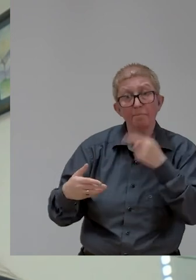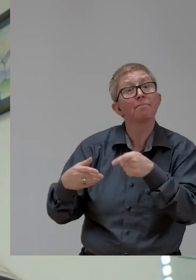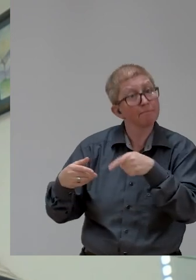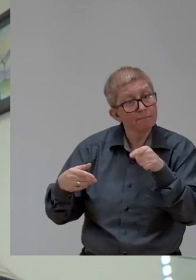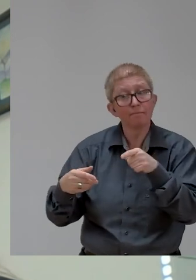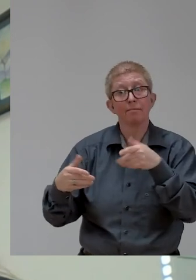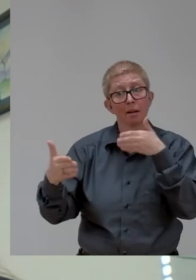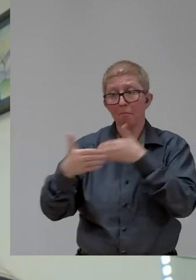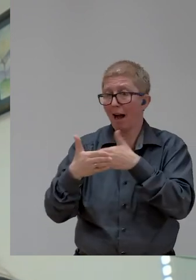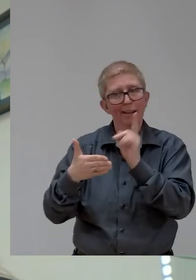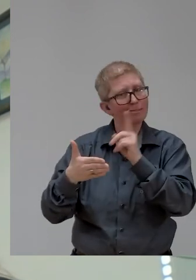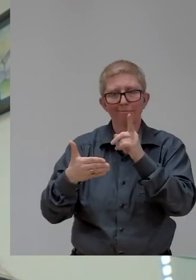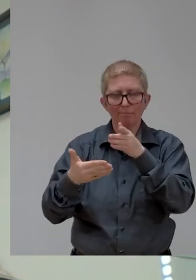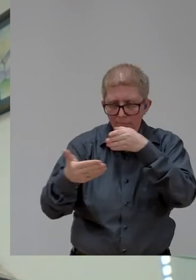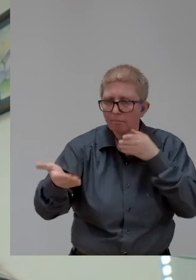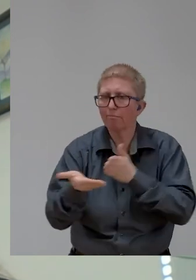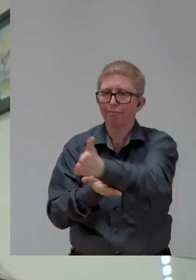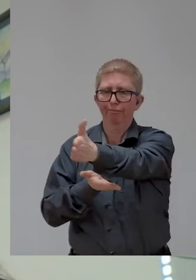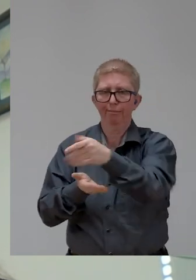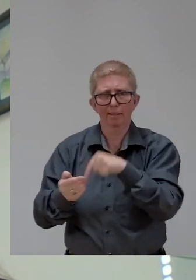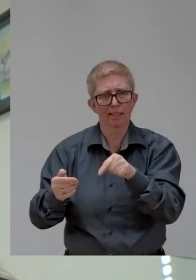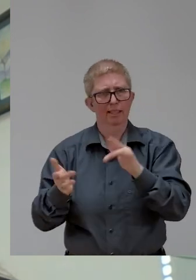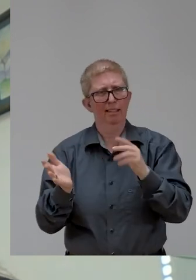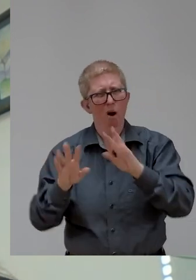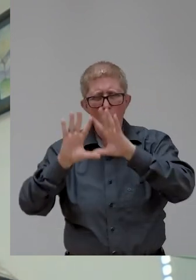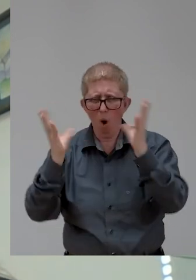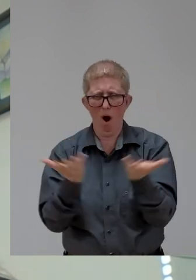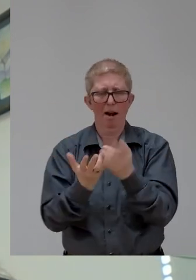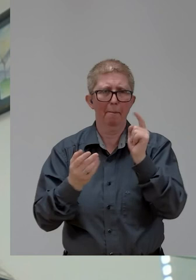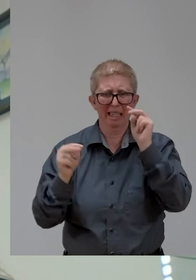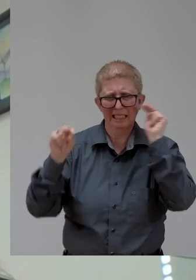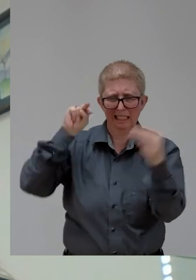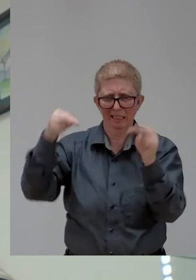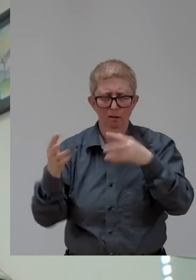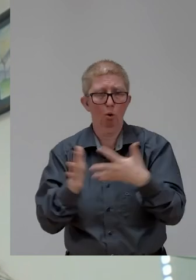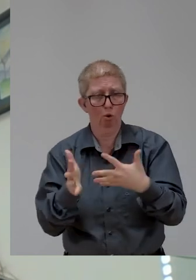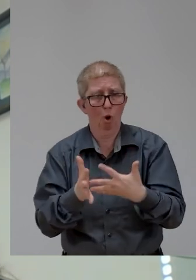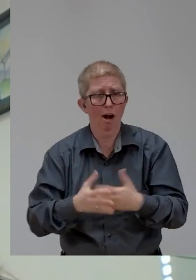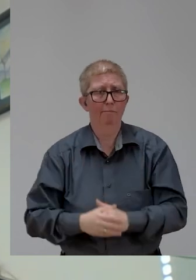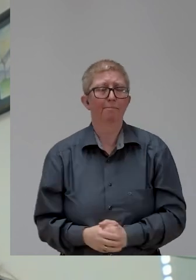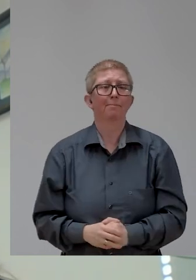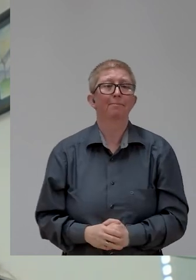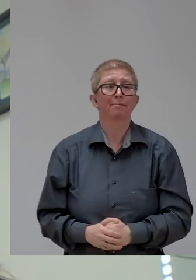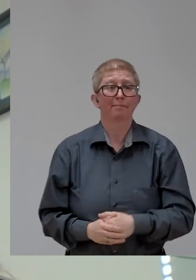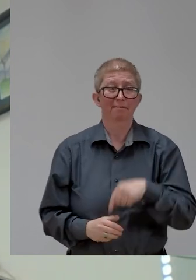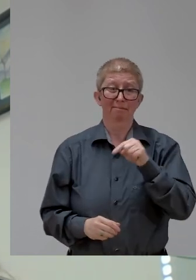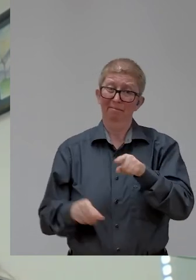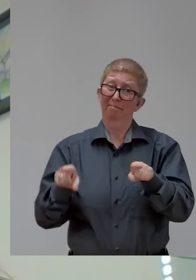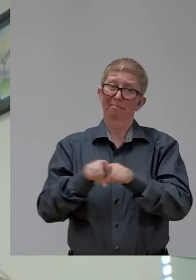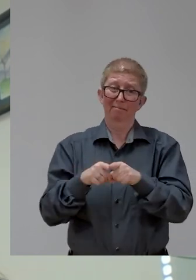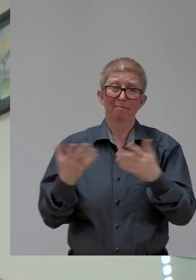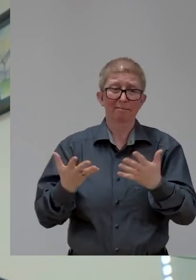and this is also part of the